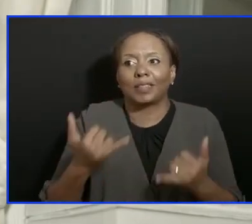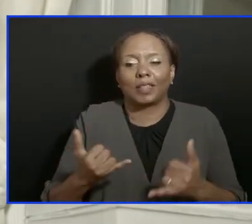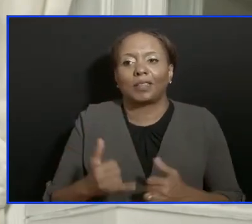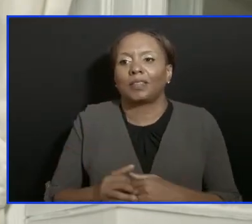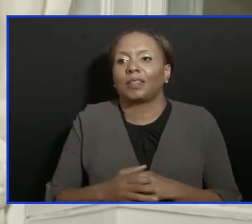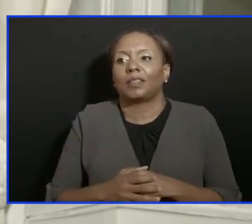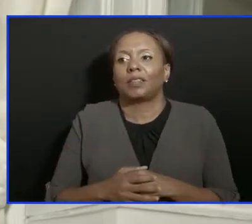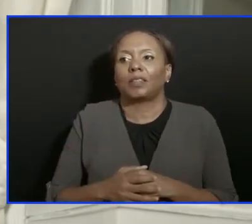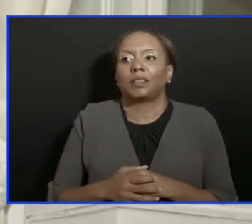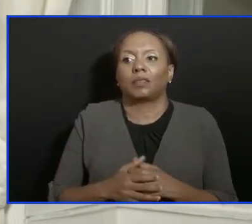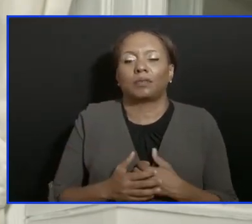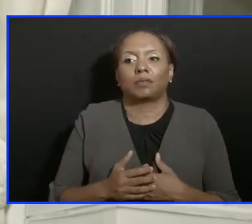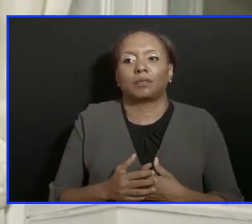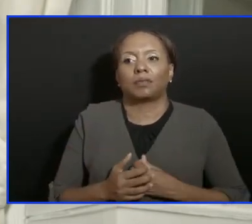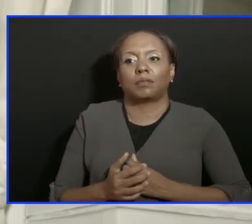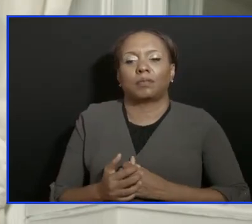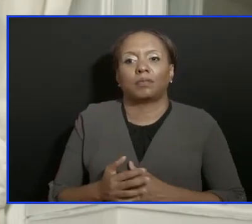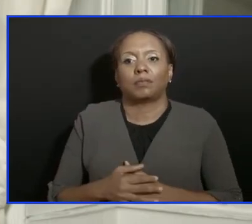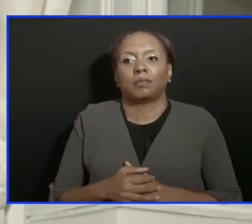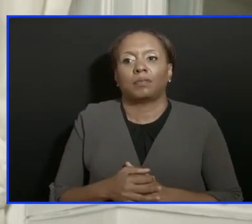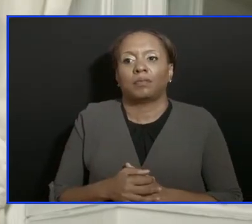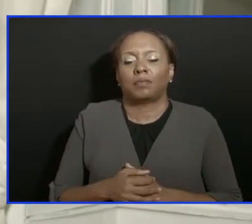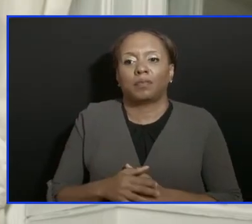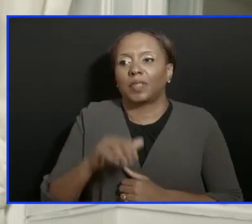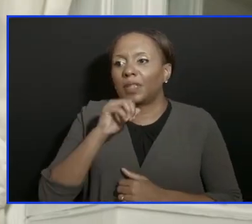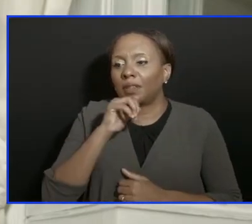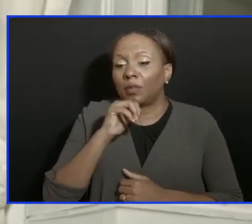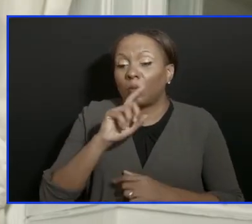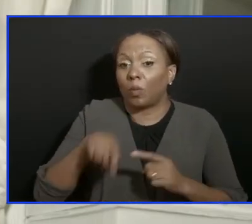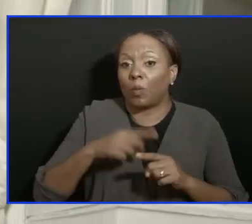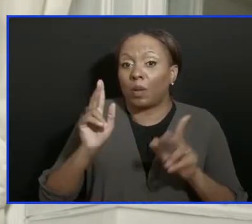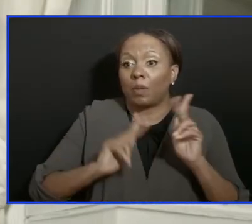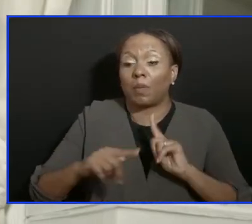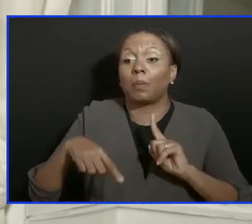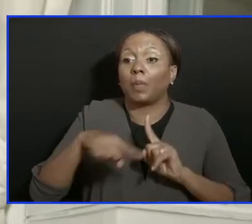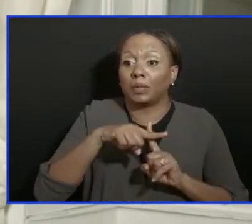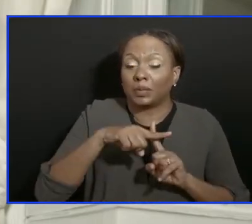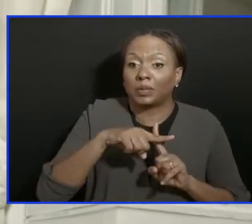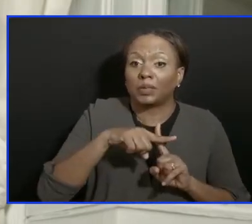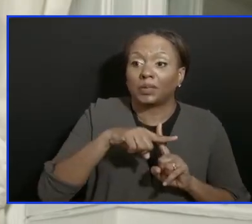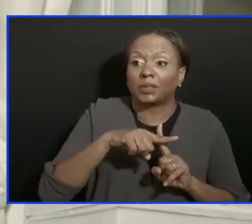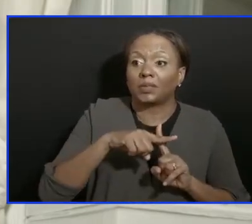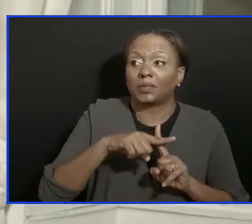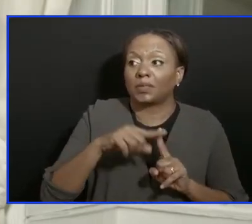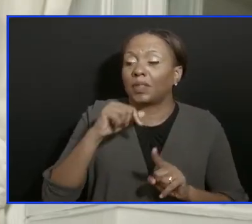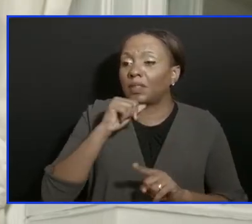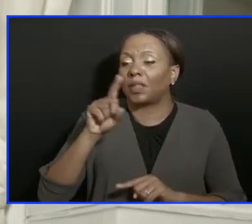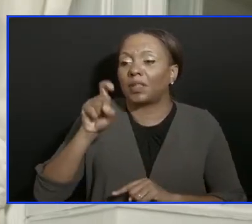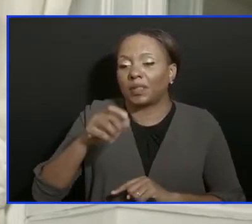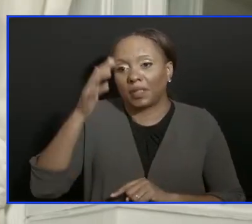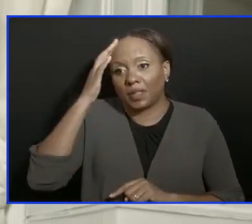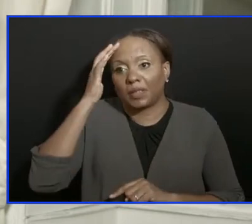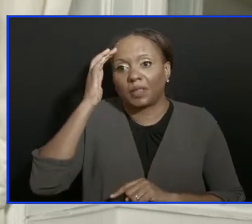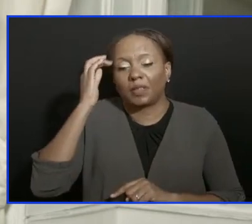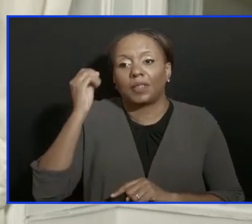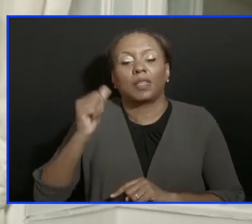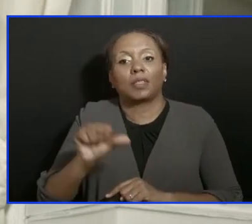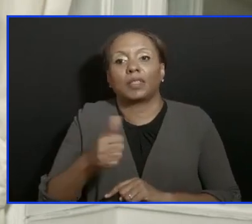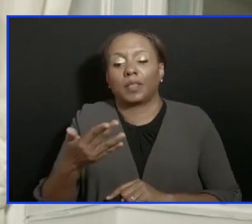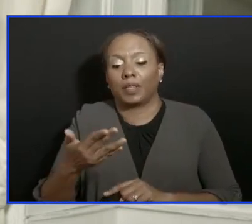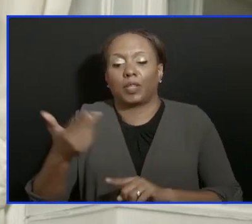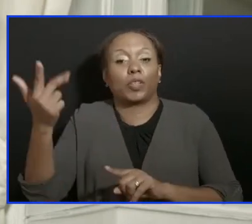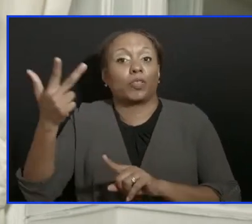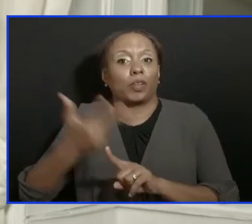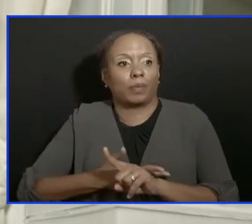no need to repeat people's tests again after they've tested positive within a three-month period unless